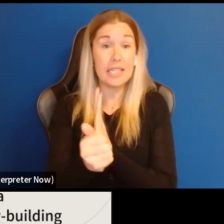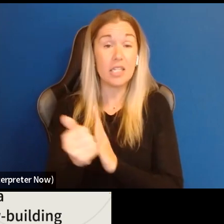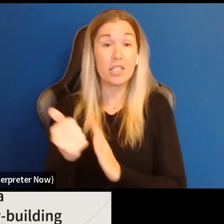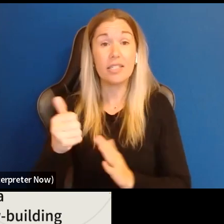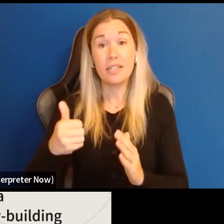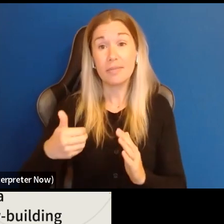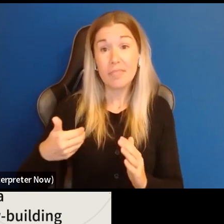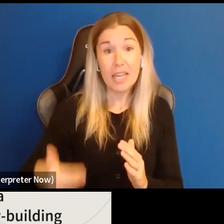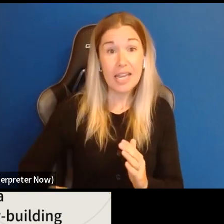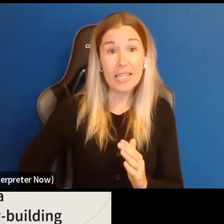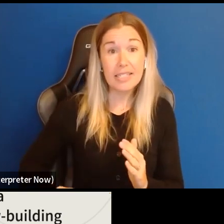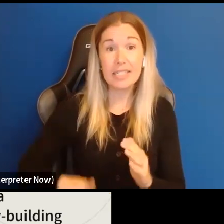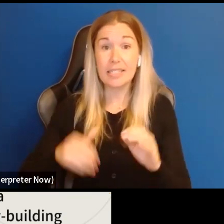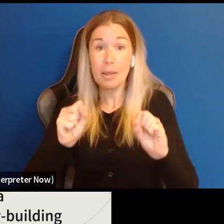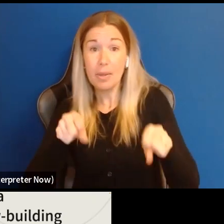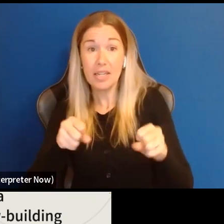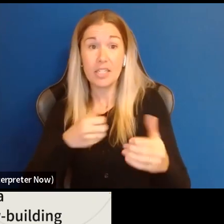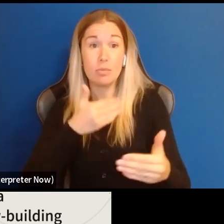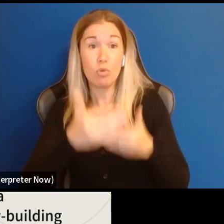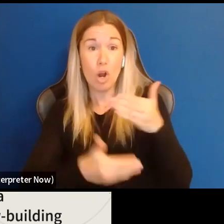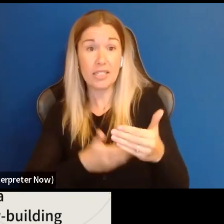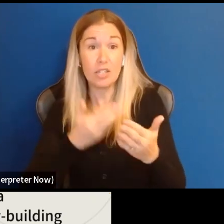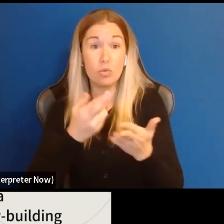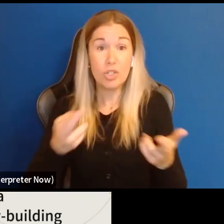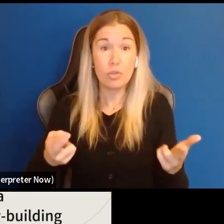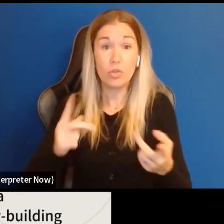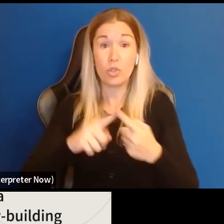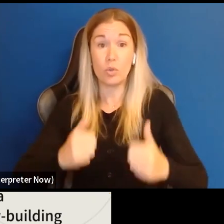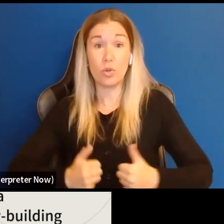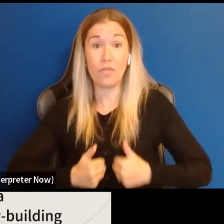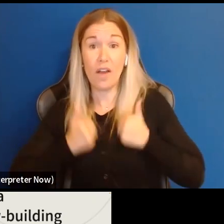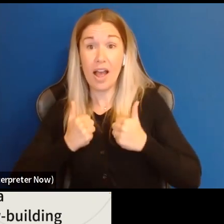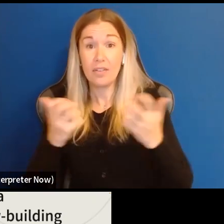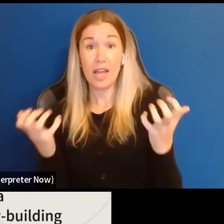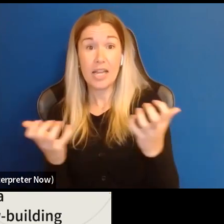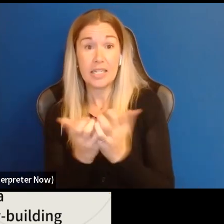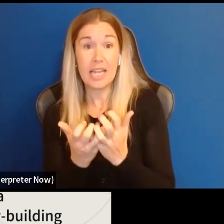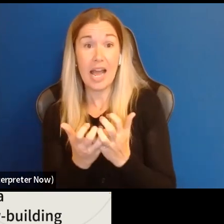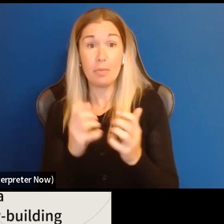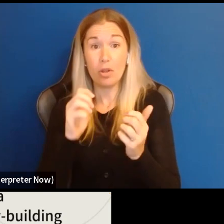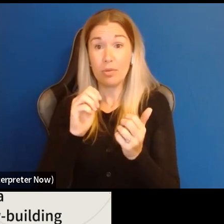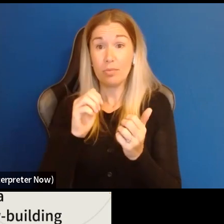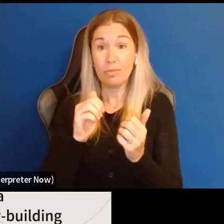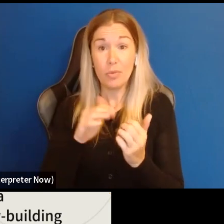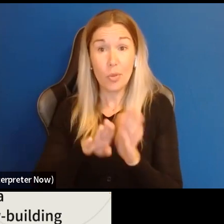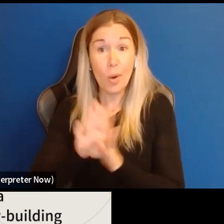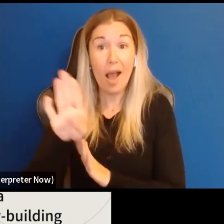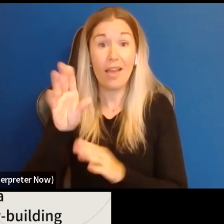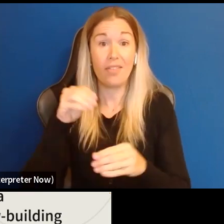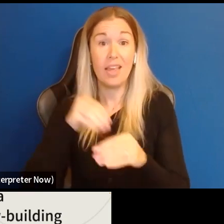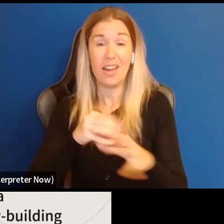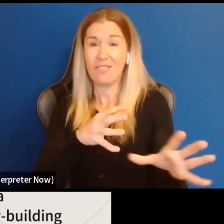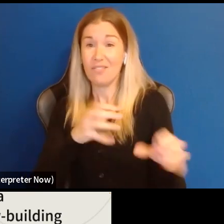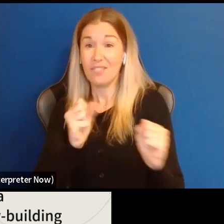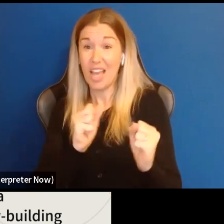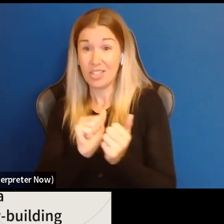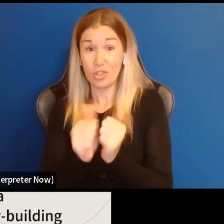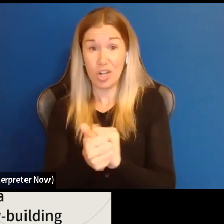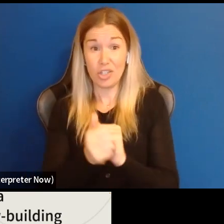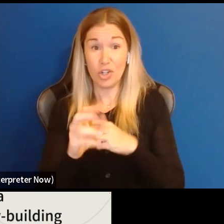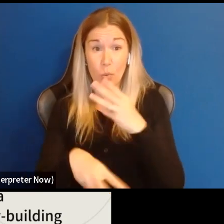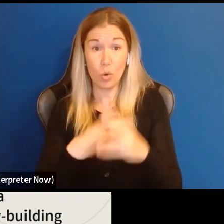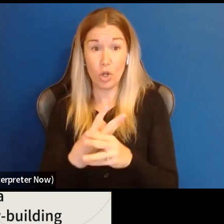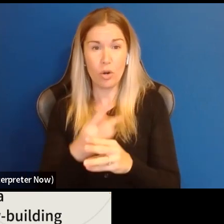processes and resources to survive, adapt and thrive in a fast changing world for your team and your arts